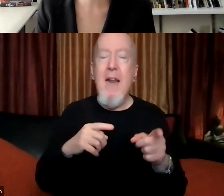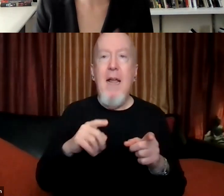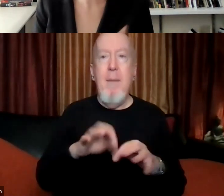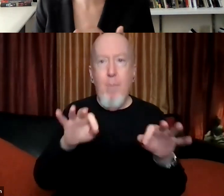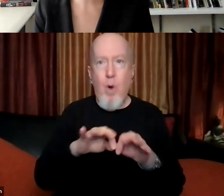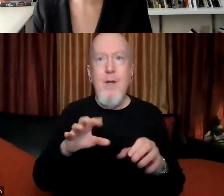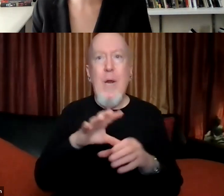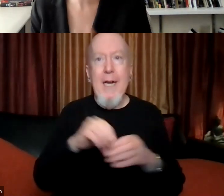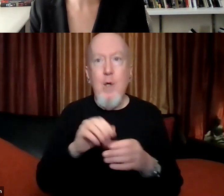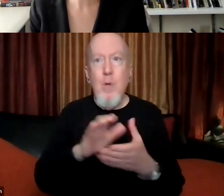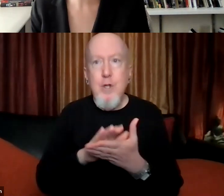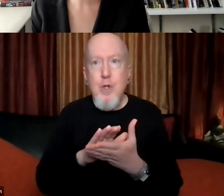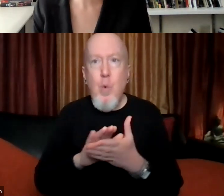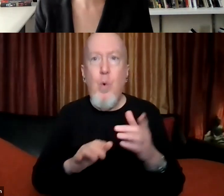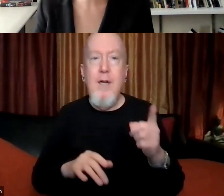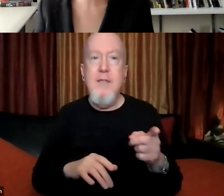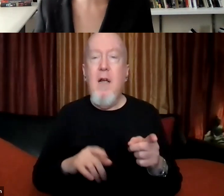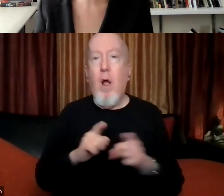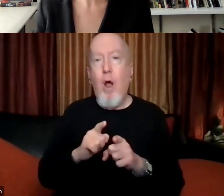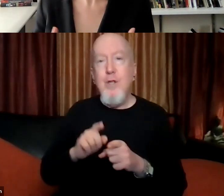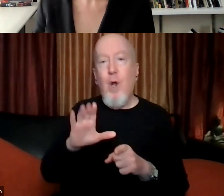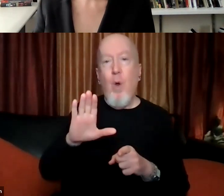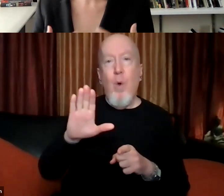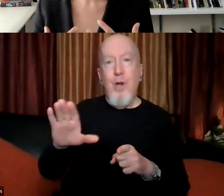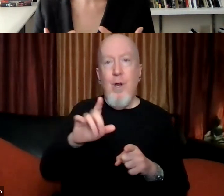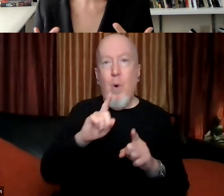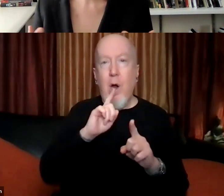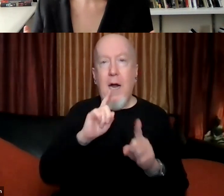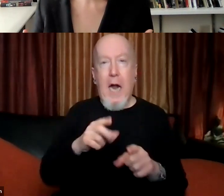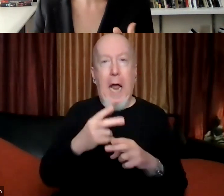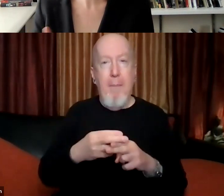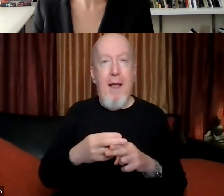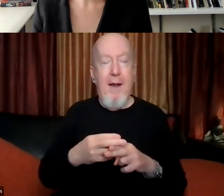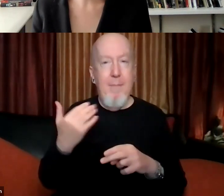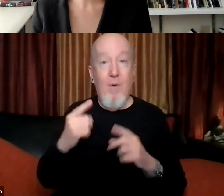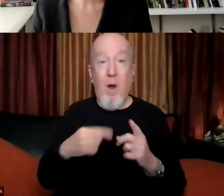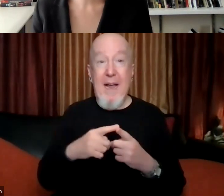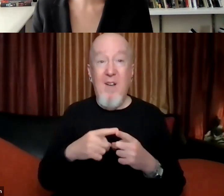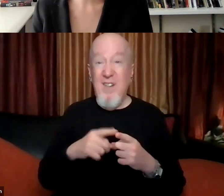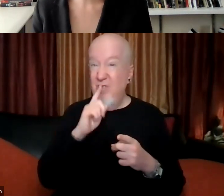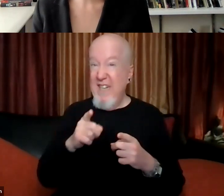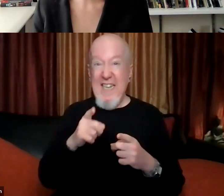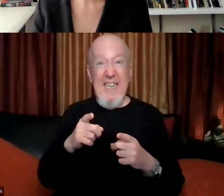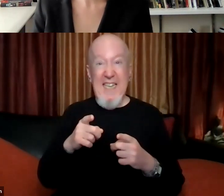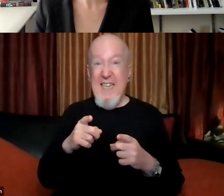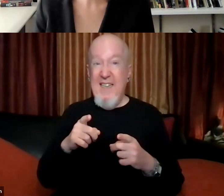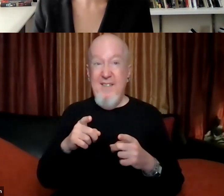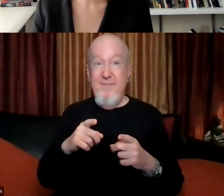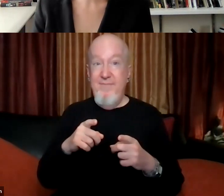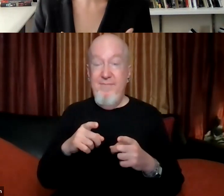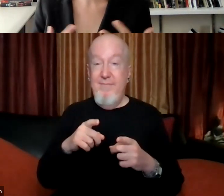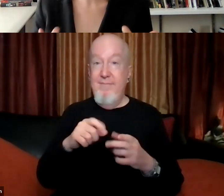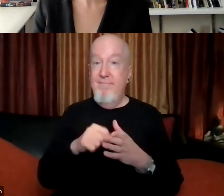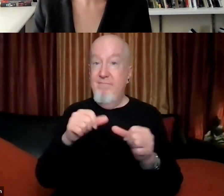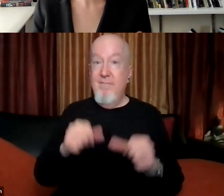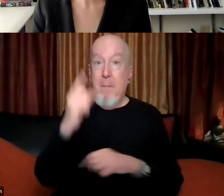also, I mean, it makes me think of the, the point that you raised earlier, Rebecca, about the real, um, the real conflict that emerges around these, these monuments.